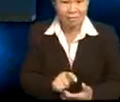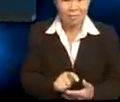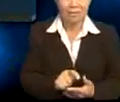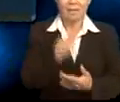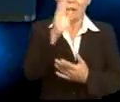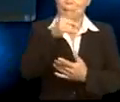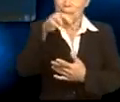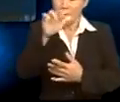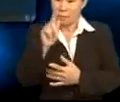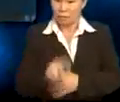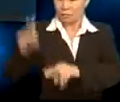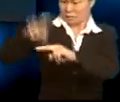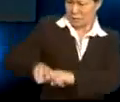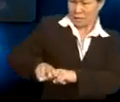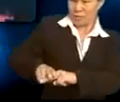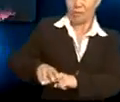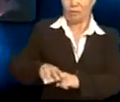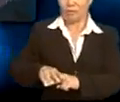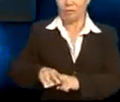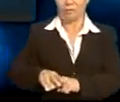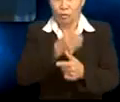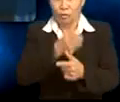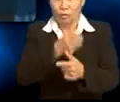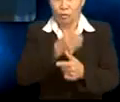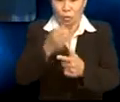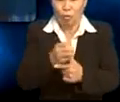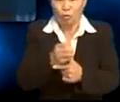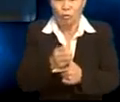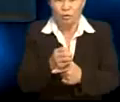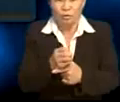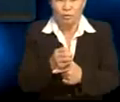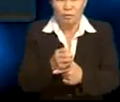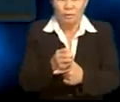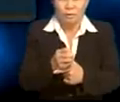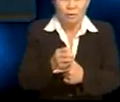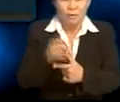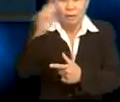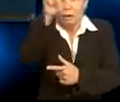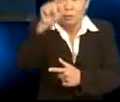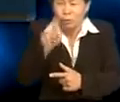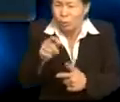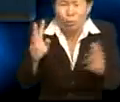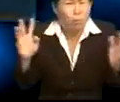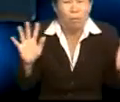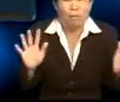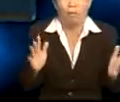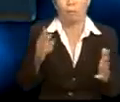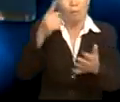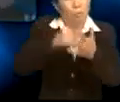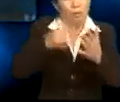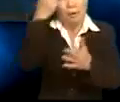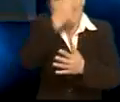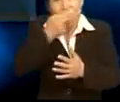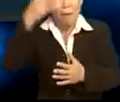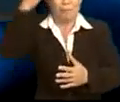imperative, sit down, no, not you, Jason, or even an exclamation, wow, what a handsome